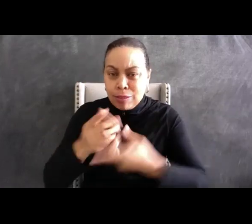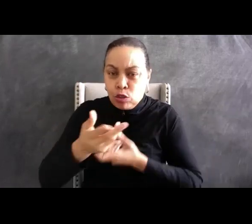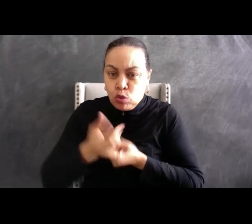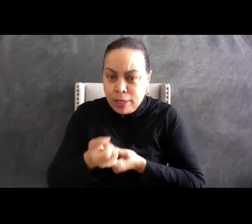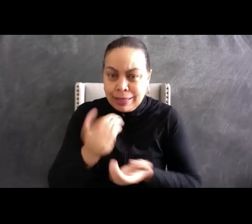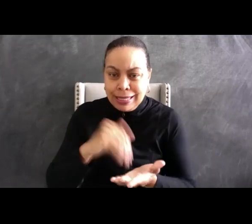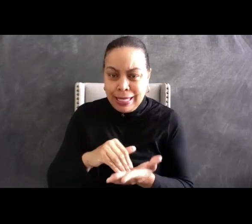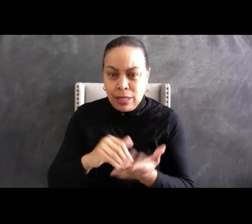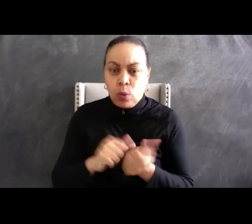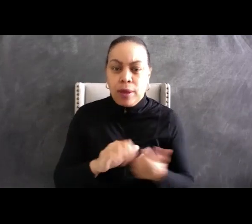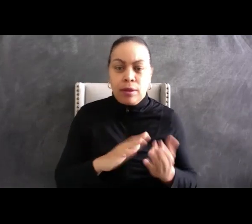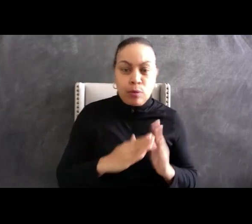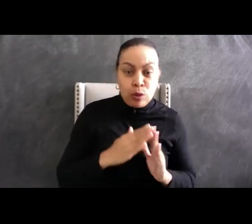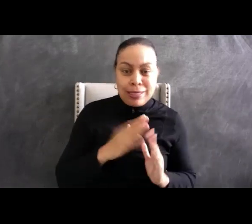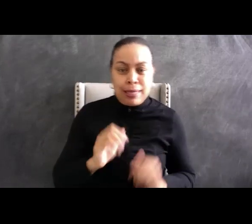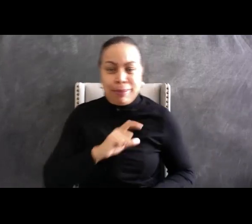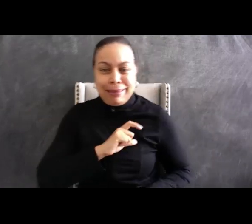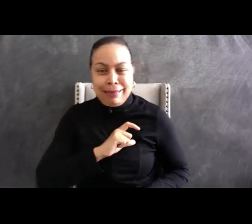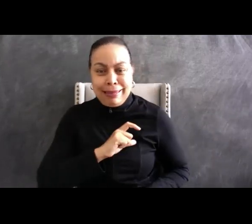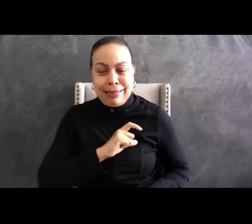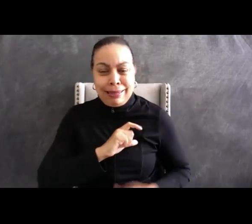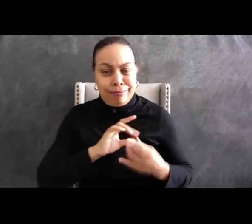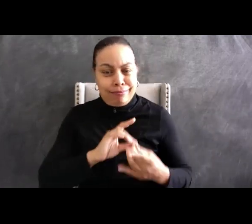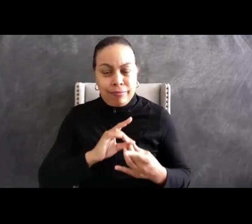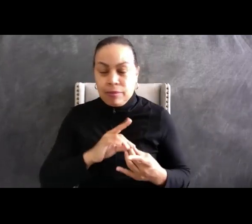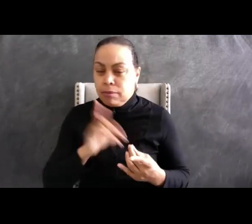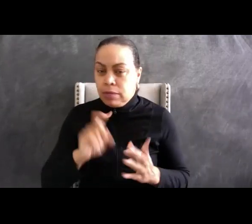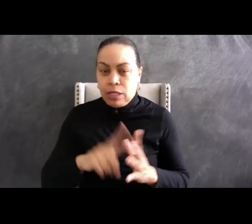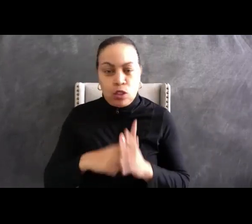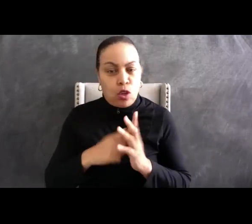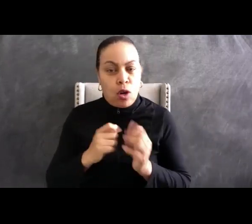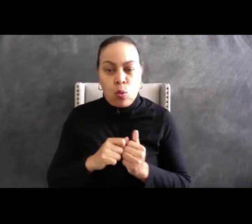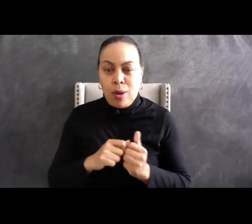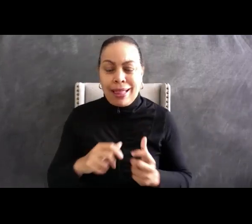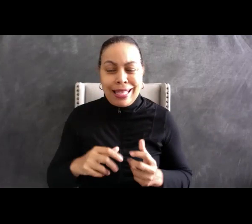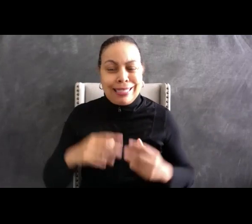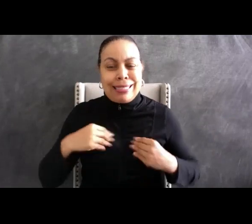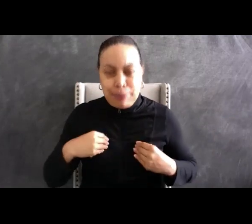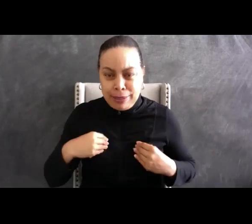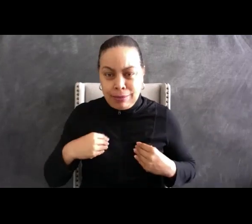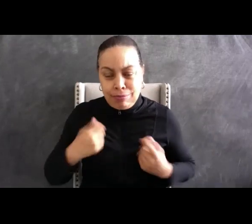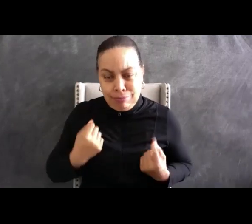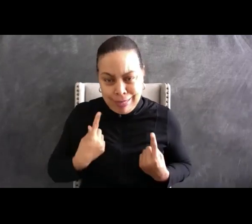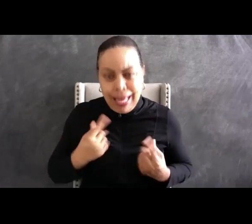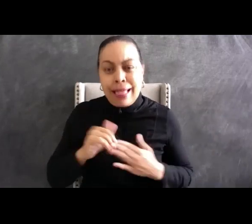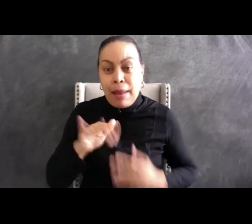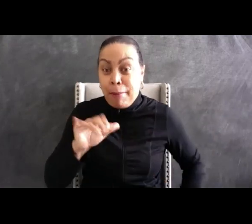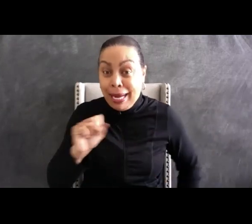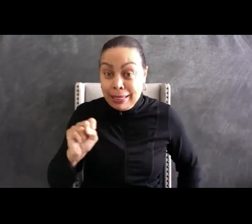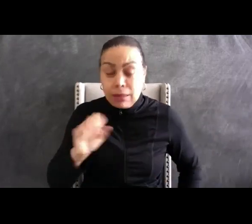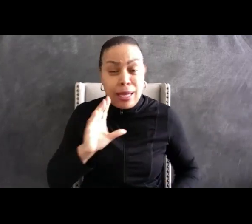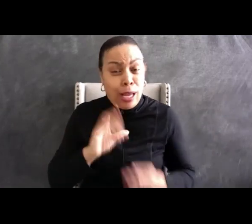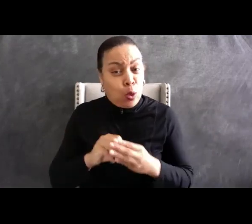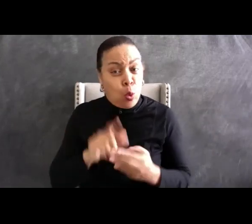start with an acceptance that bias, including racial bias, has been embedded in our